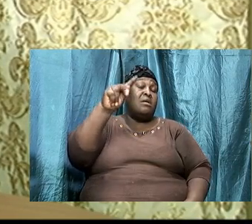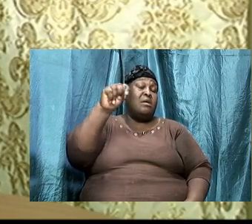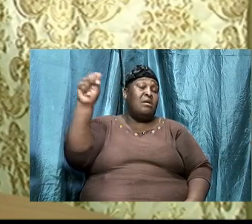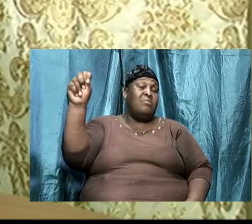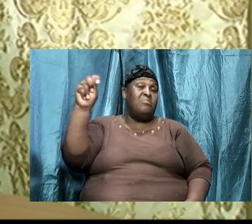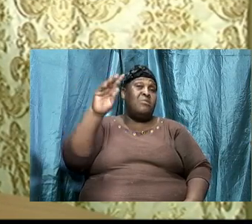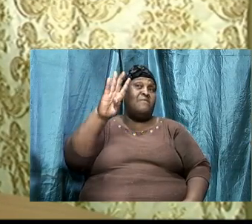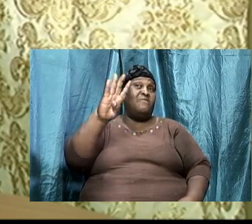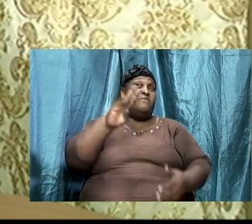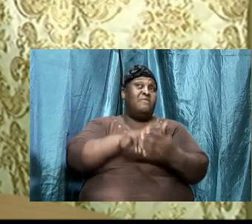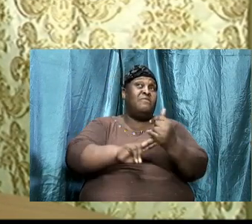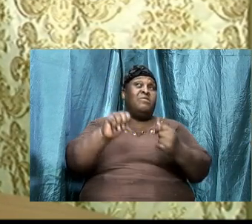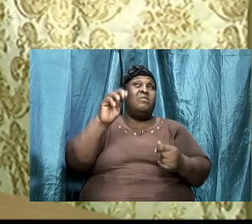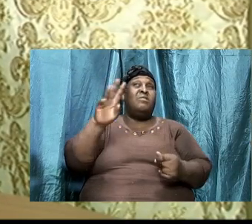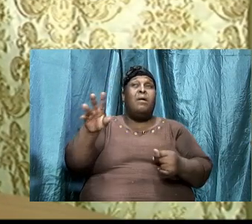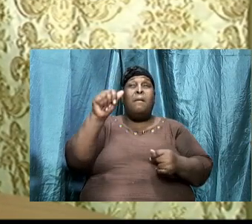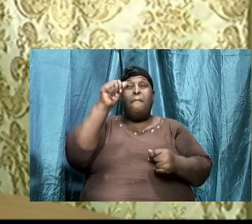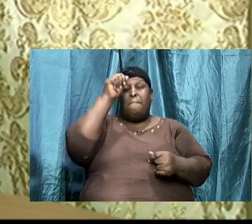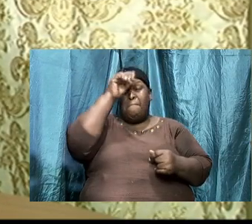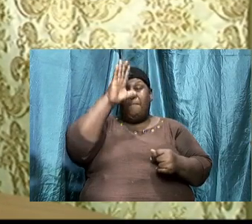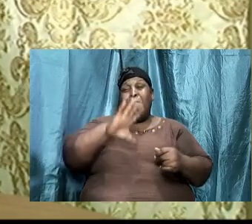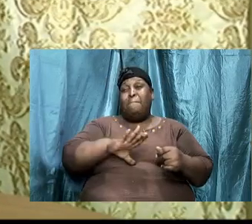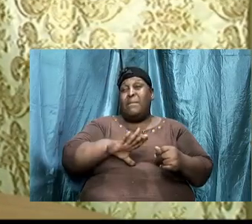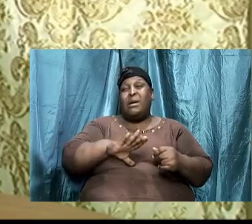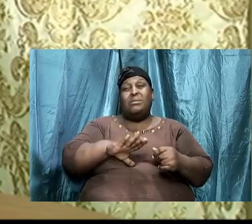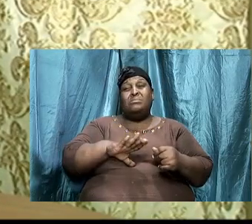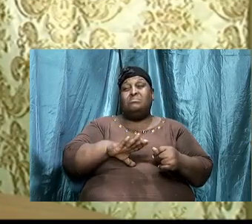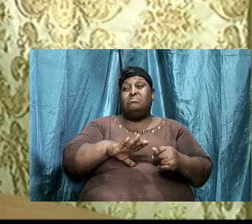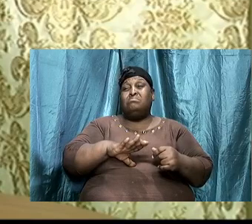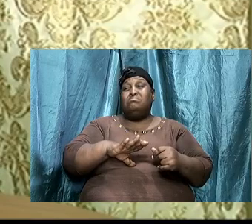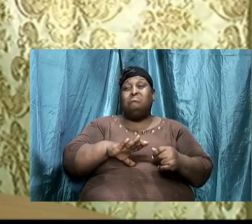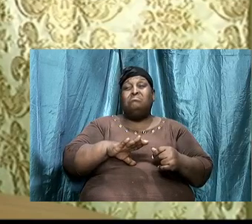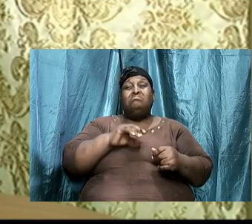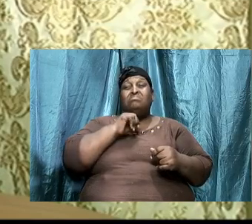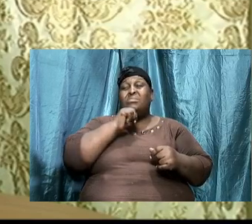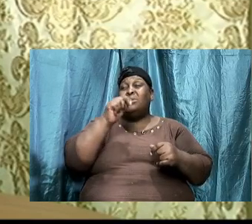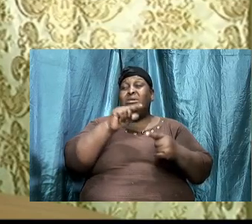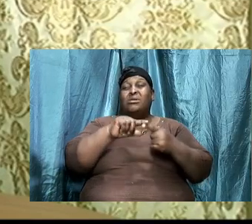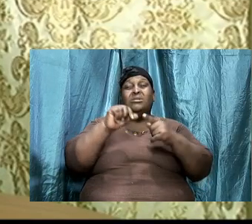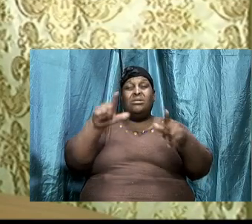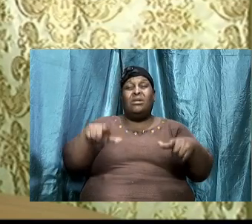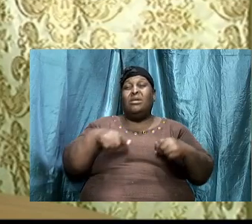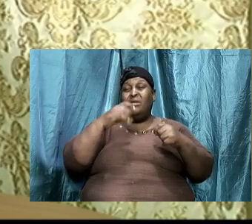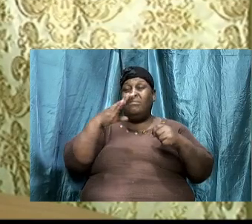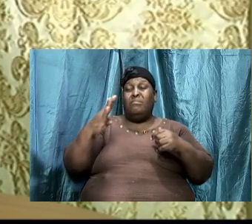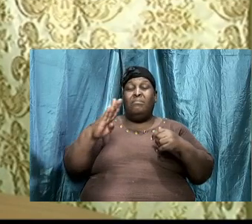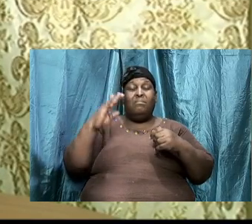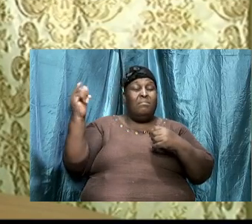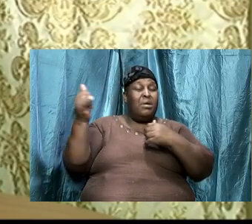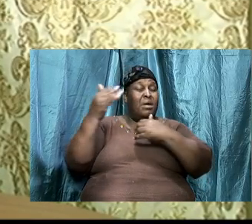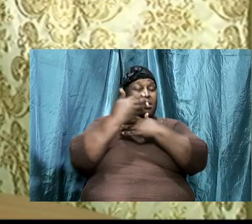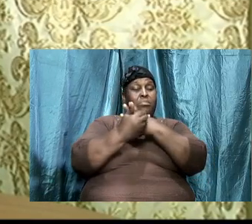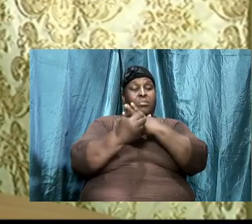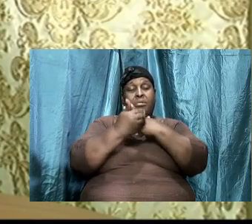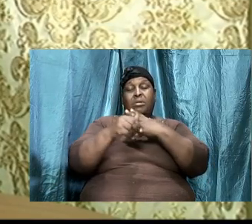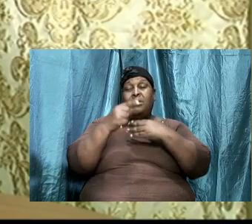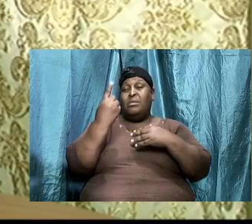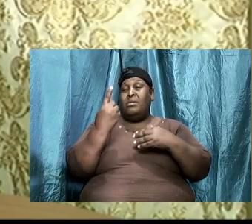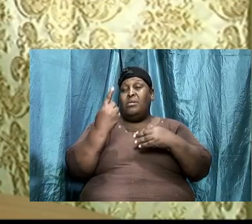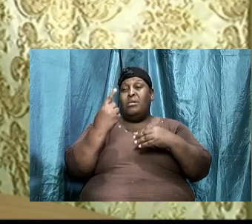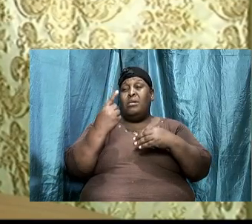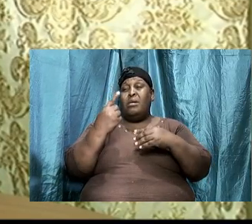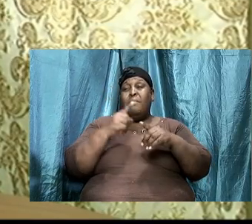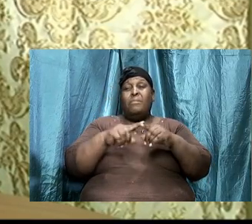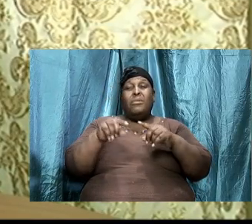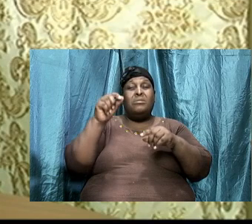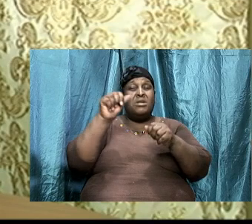right, that man should not live by birth alone, but by every word that proceeded